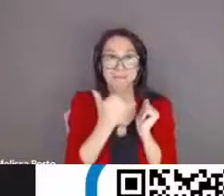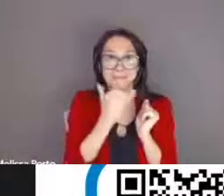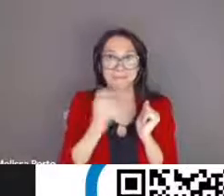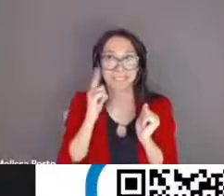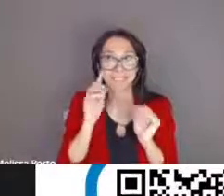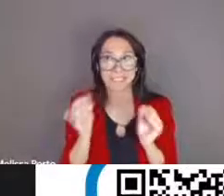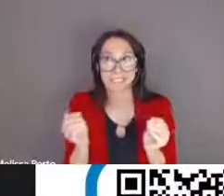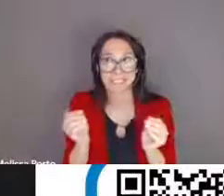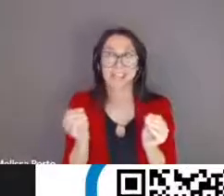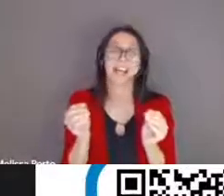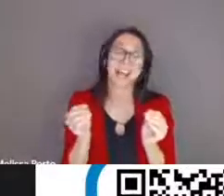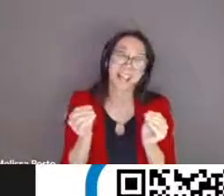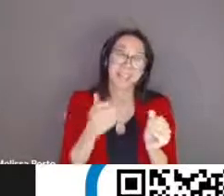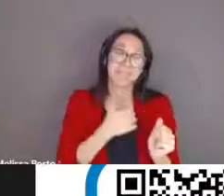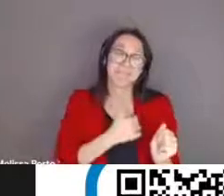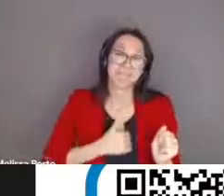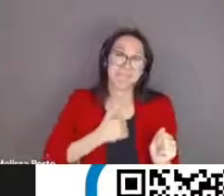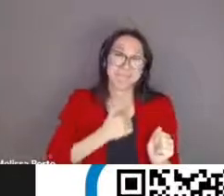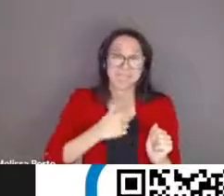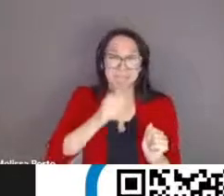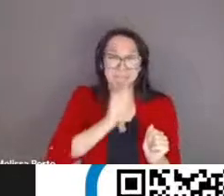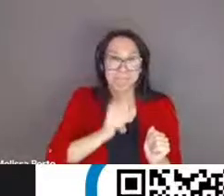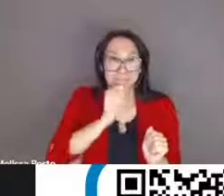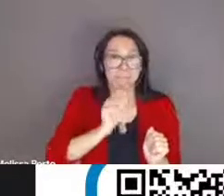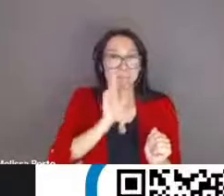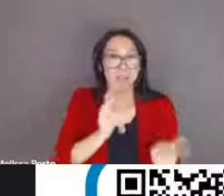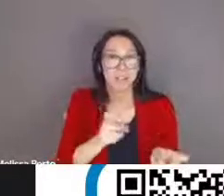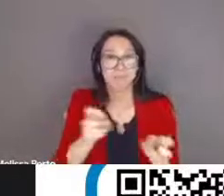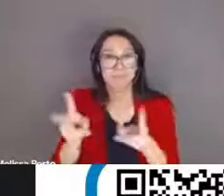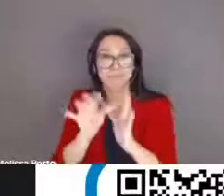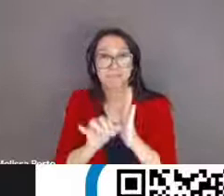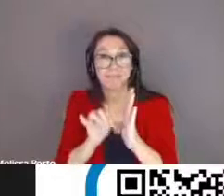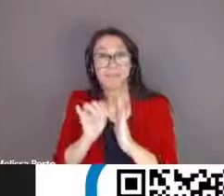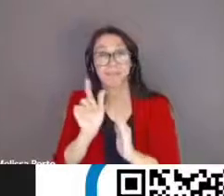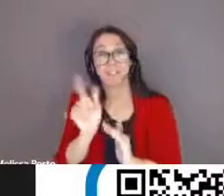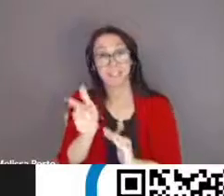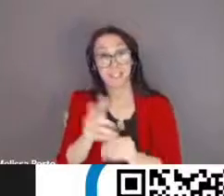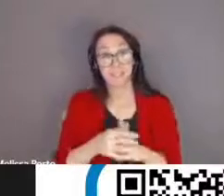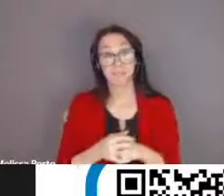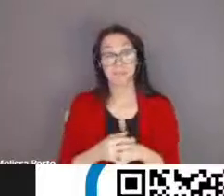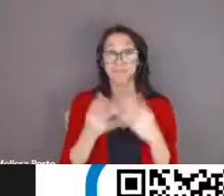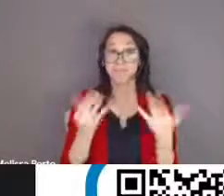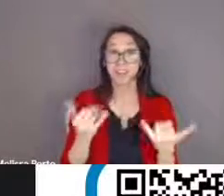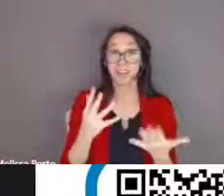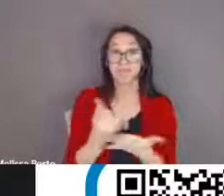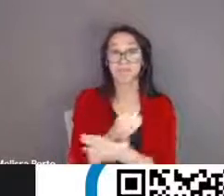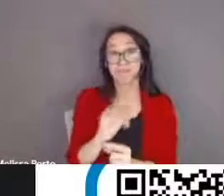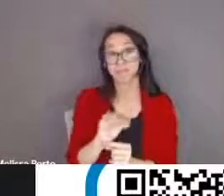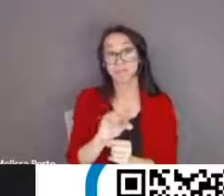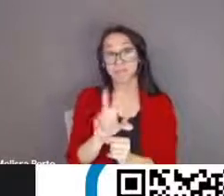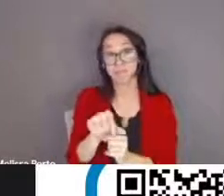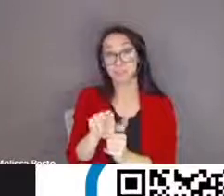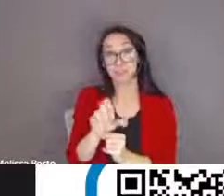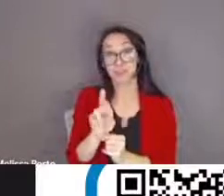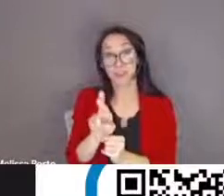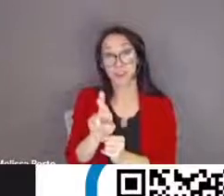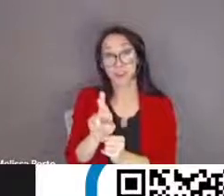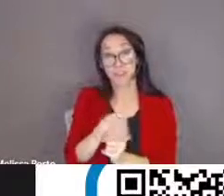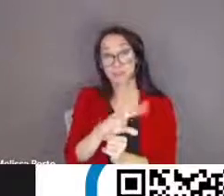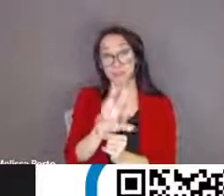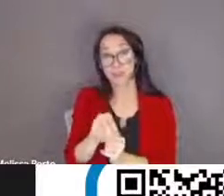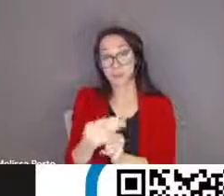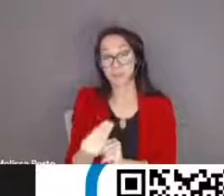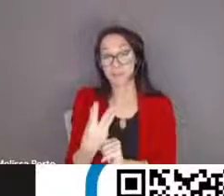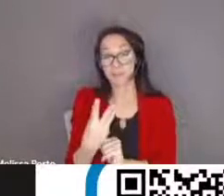patience and if you have a moment please use this qr code provide some feedback and if you have any